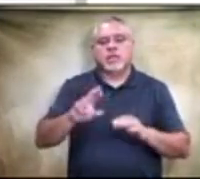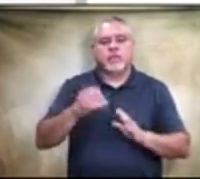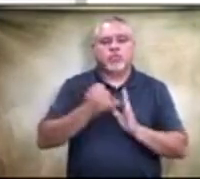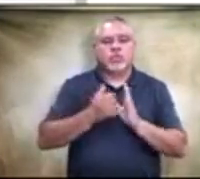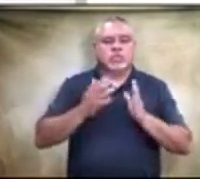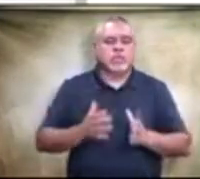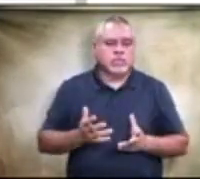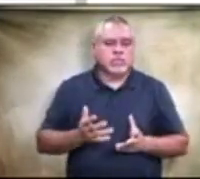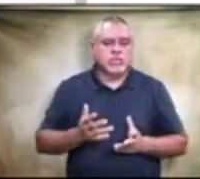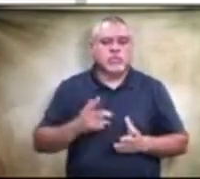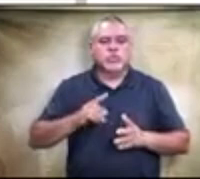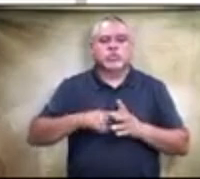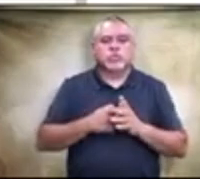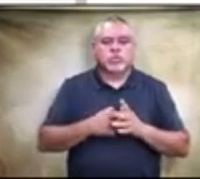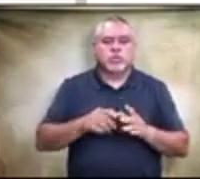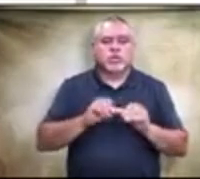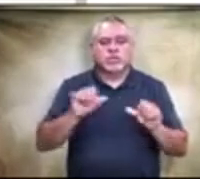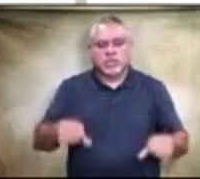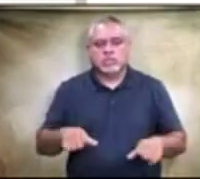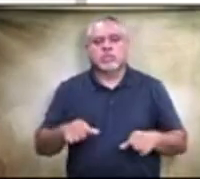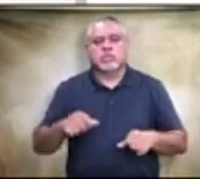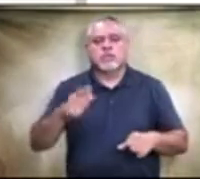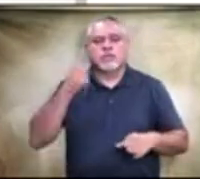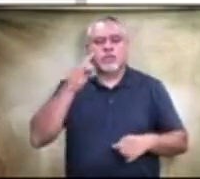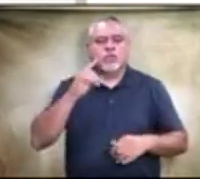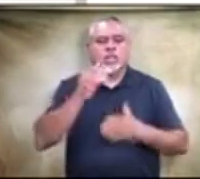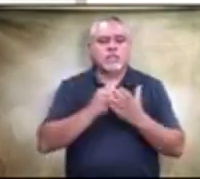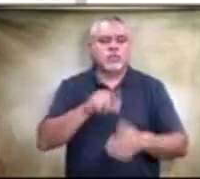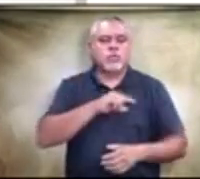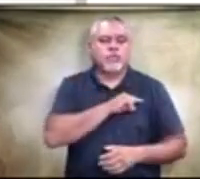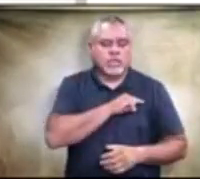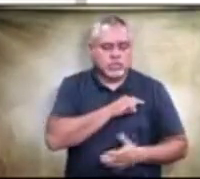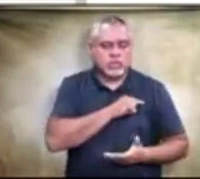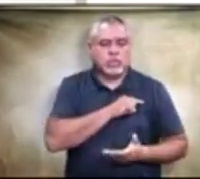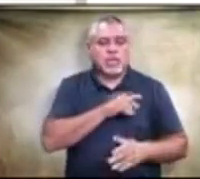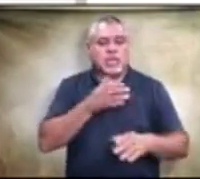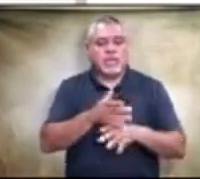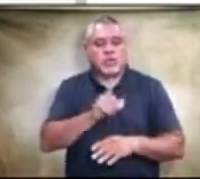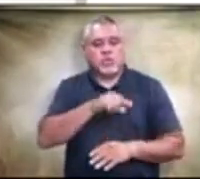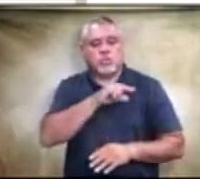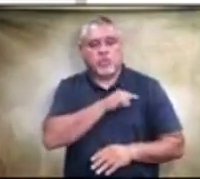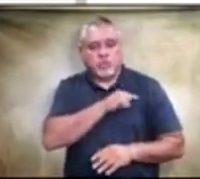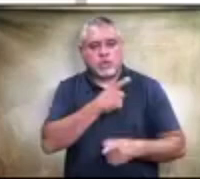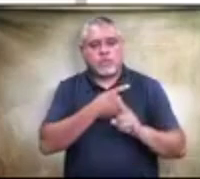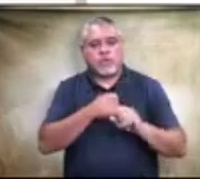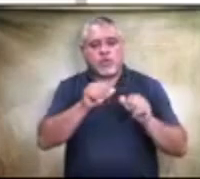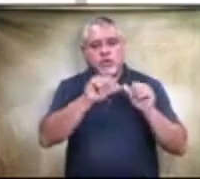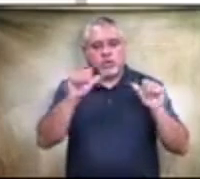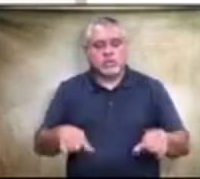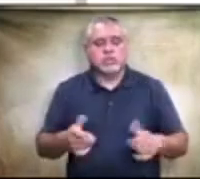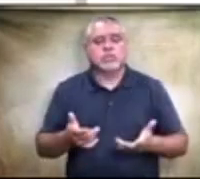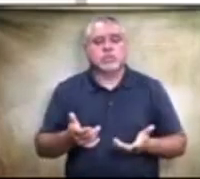what we call an RFQ request for qualifications. After those qualifications come in from architects, um,